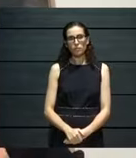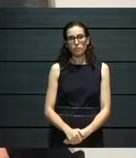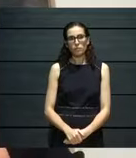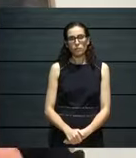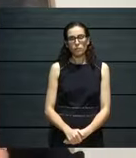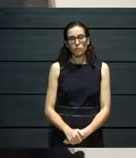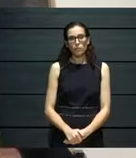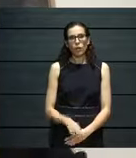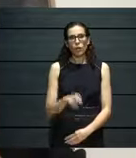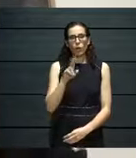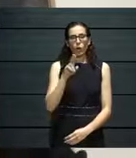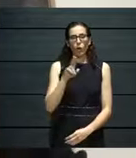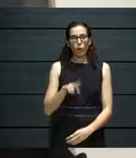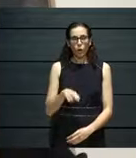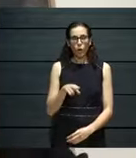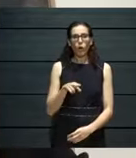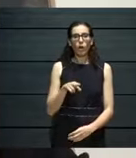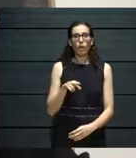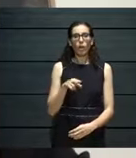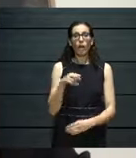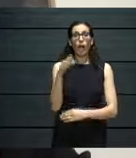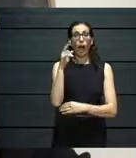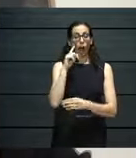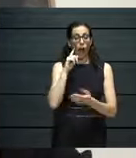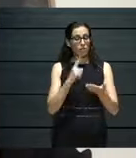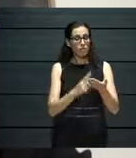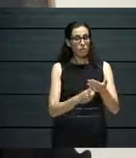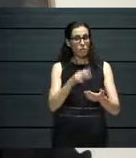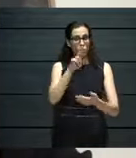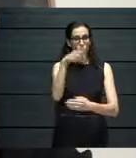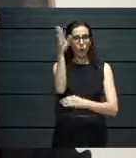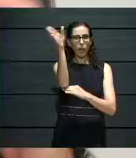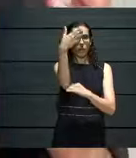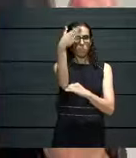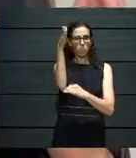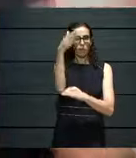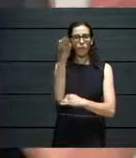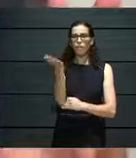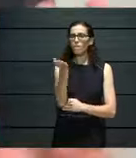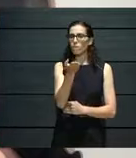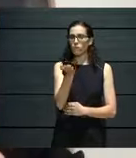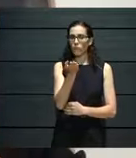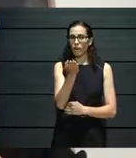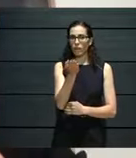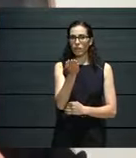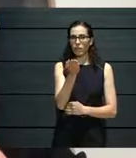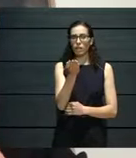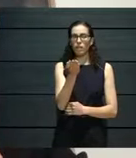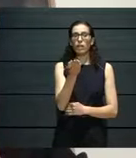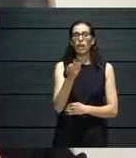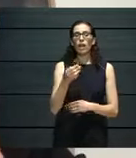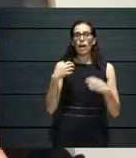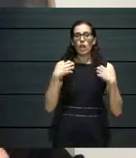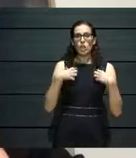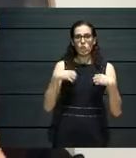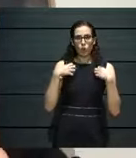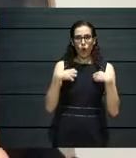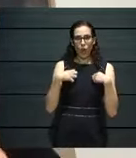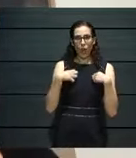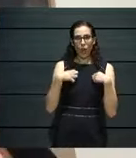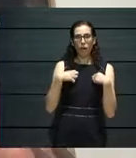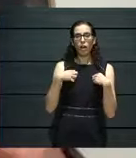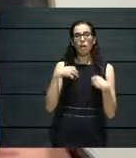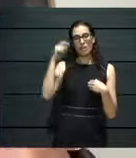And the next place, which is going, it's going to be flying, is outside St. Albert, the great college in Valletta.